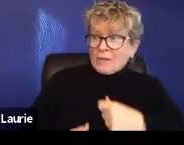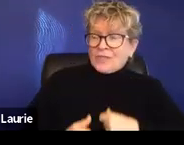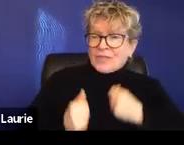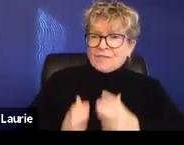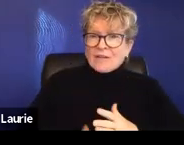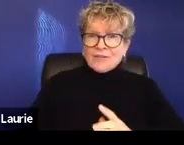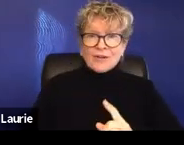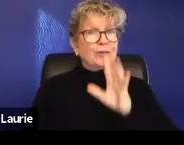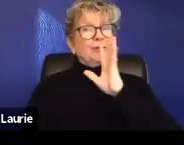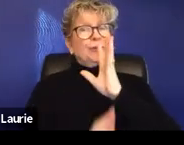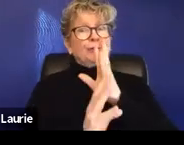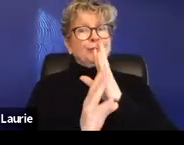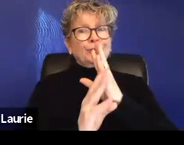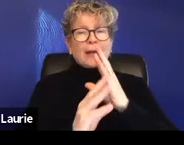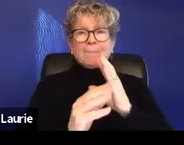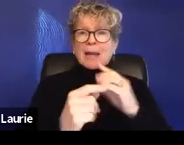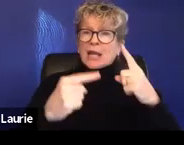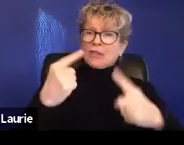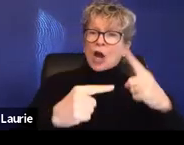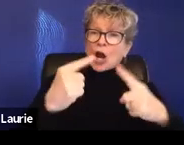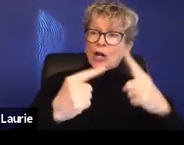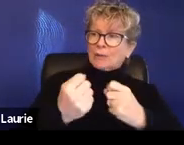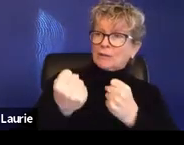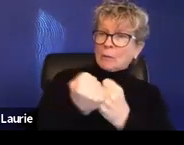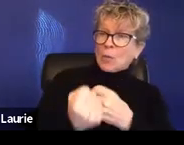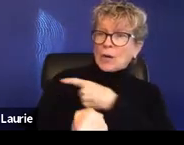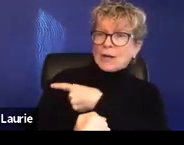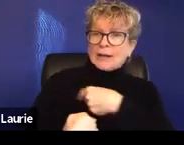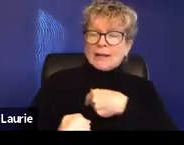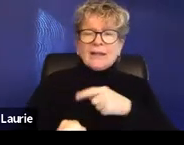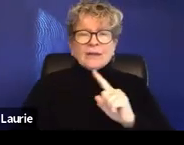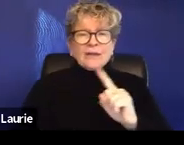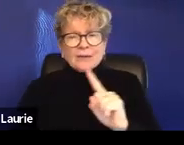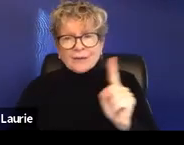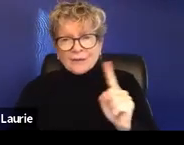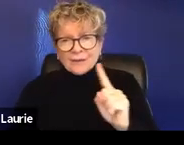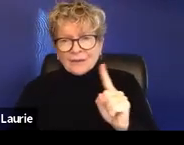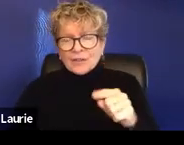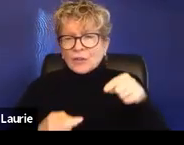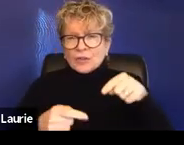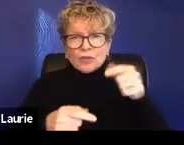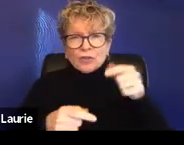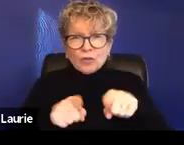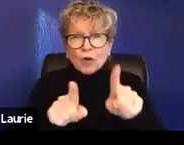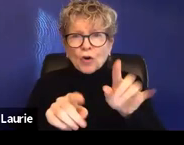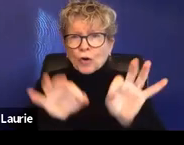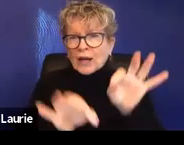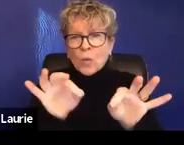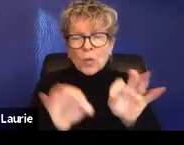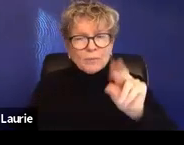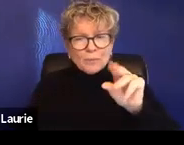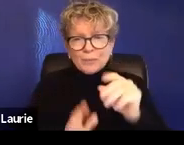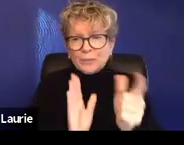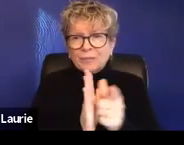actually making arguments on behalf of a survivor in court or any sort of proceeding and basically negotiating